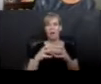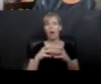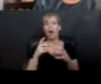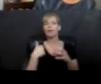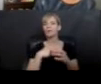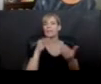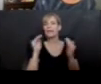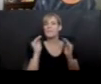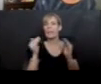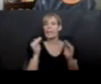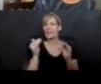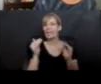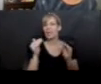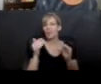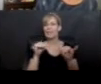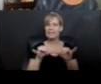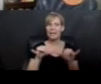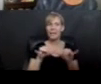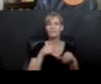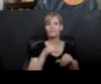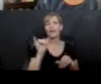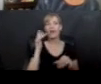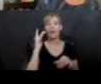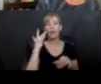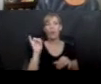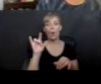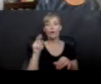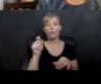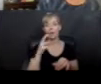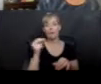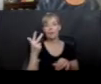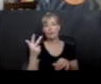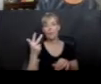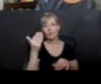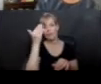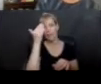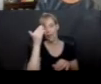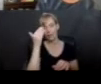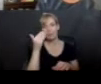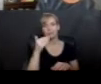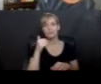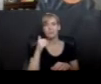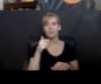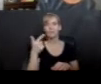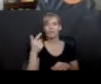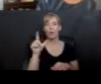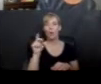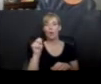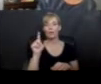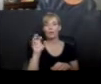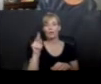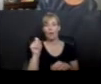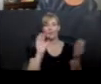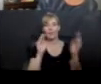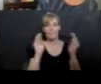we can compare. So in Golden Locks and the Three Pirates, some of you have heard. Golden Locks compares a lot of